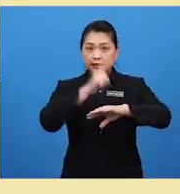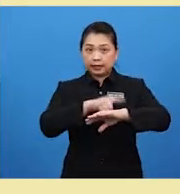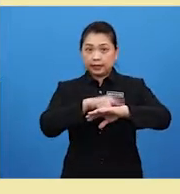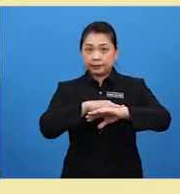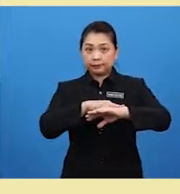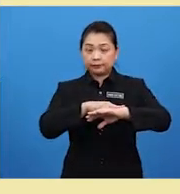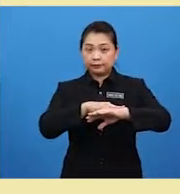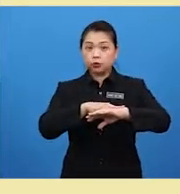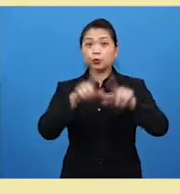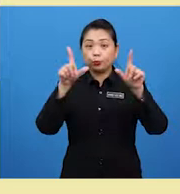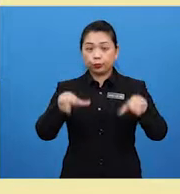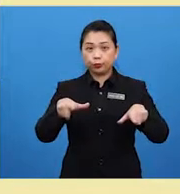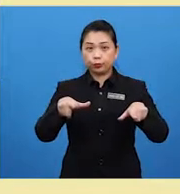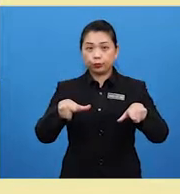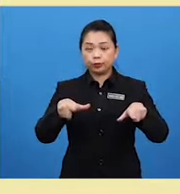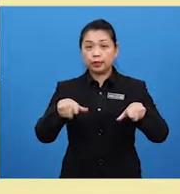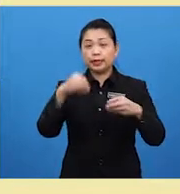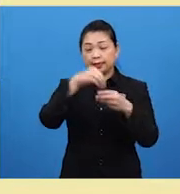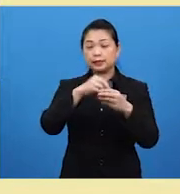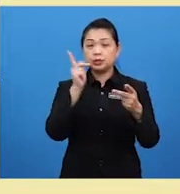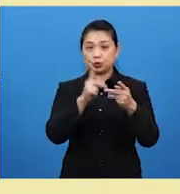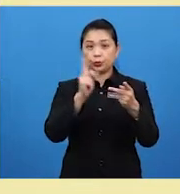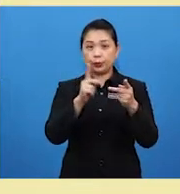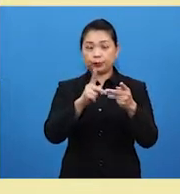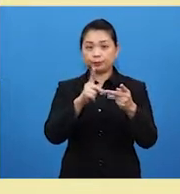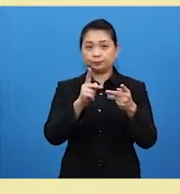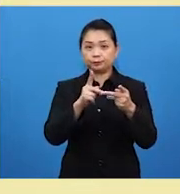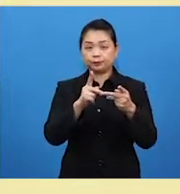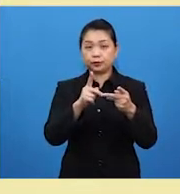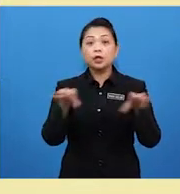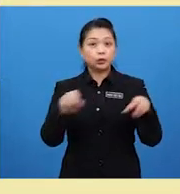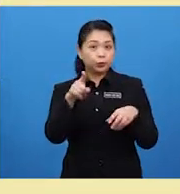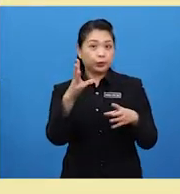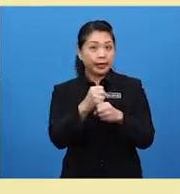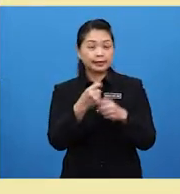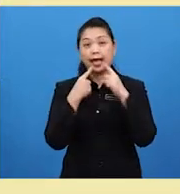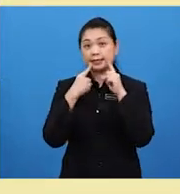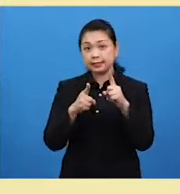sentences in a suitable box. Do you get the answer?